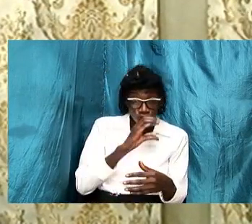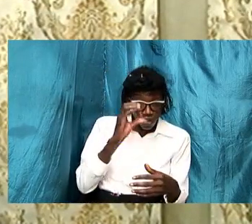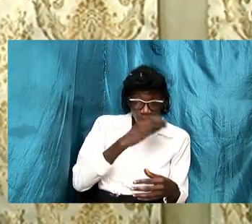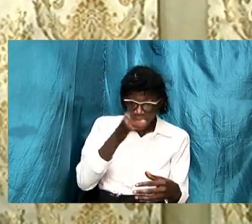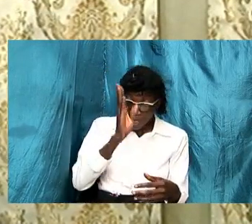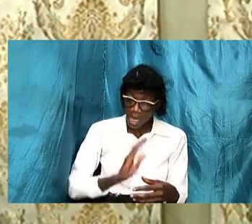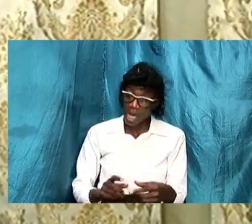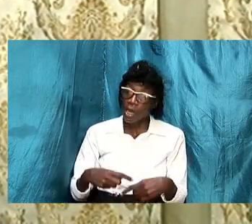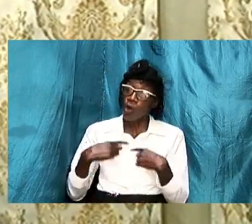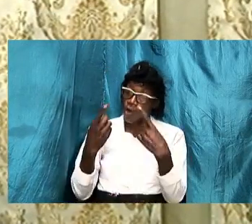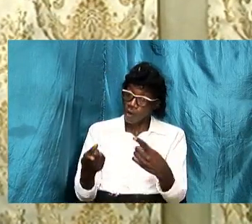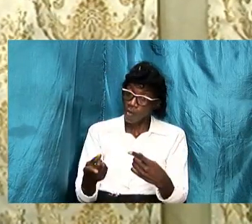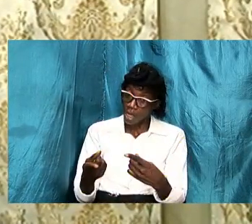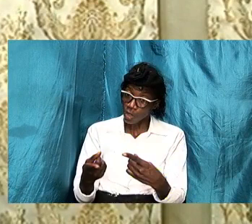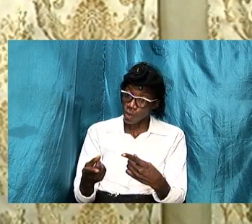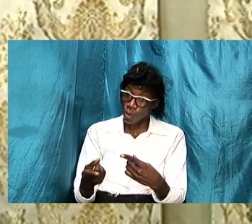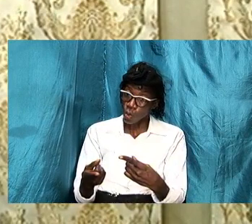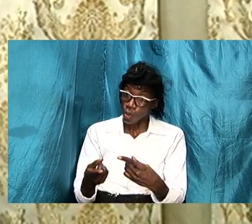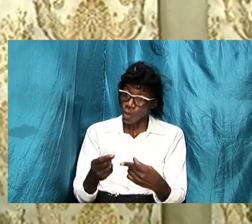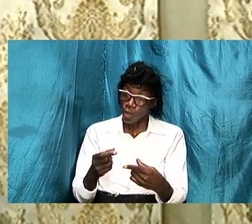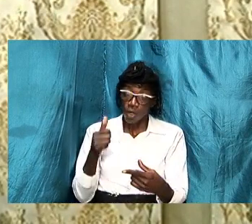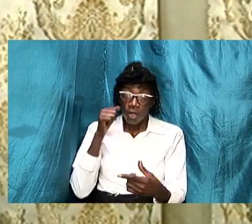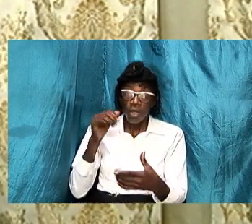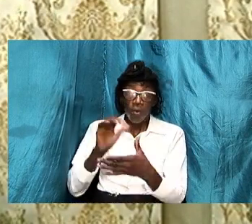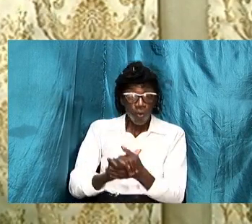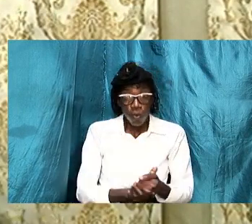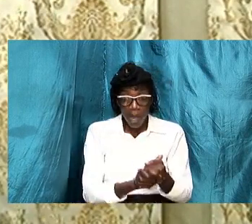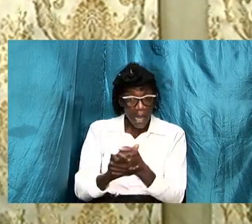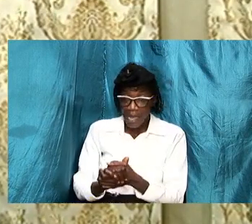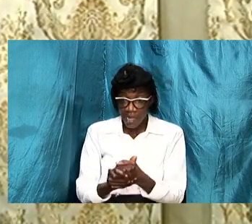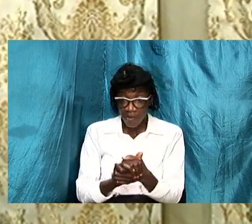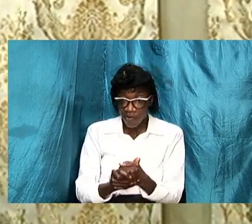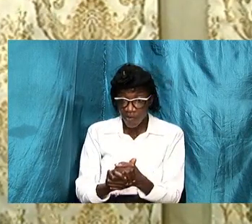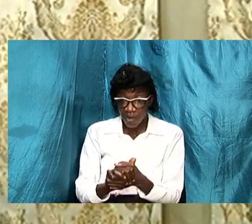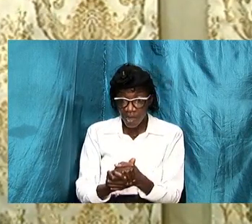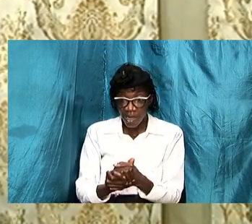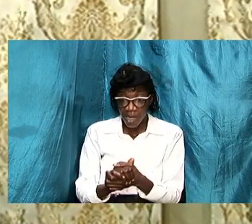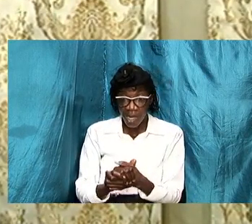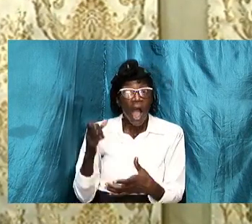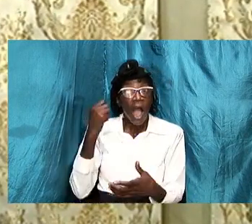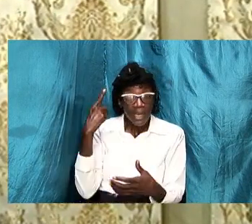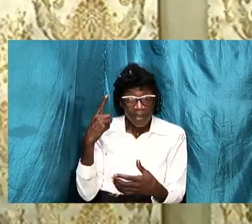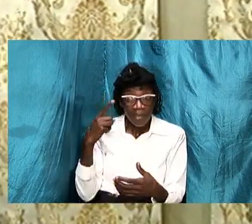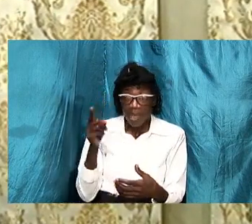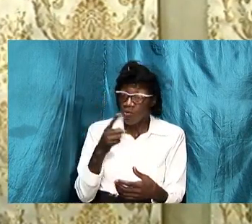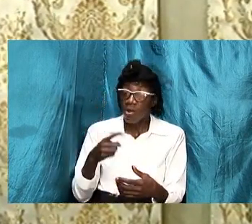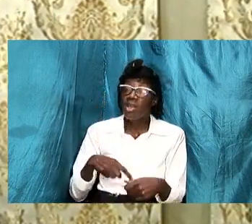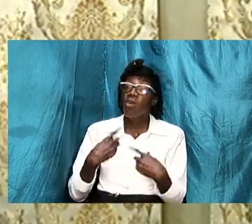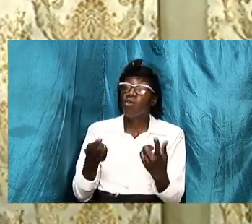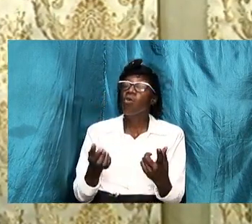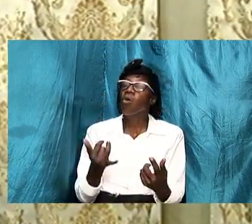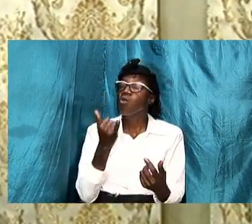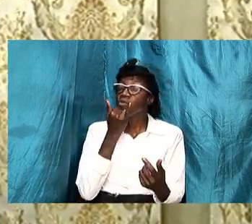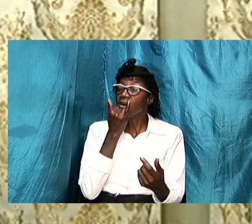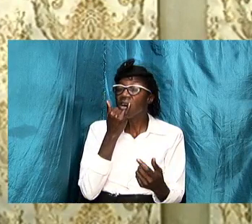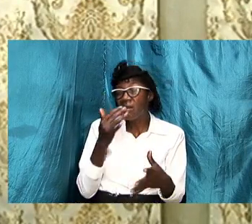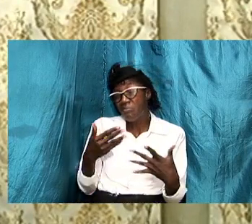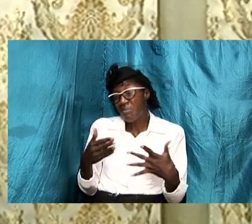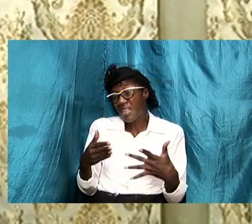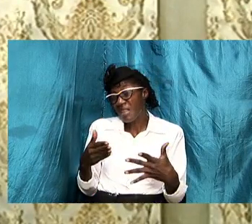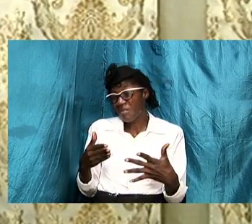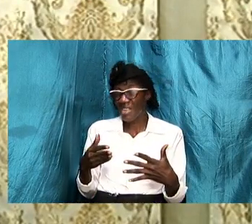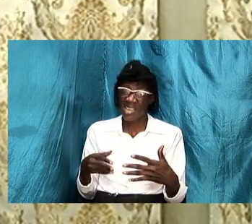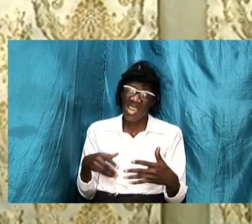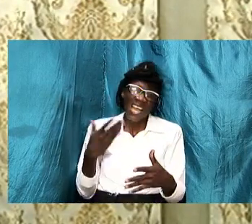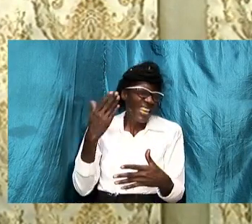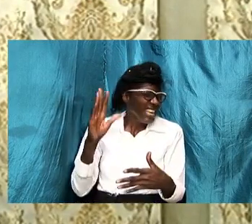partners then we must get things straightened out we must acknowledge maybe we might have gone wrong and might not have done it as it was